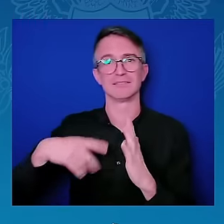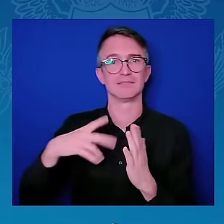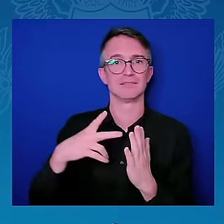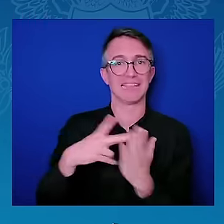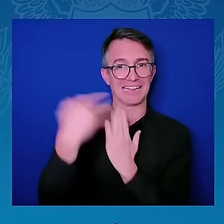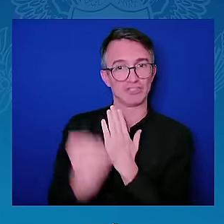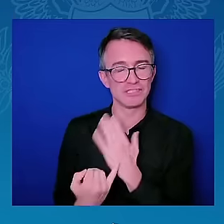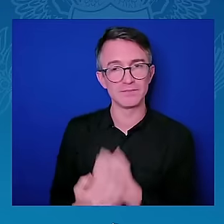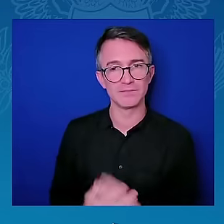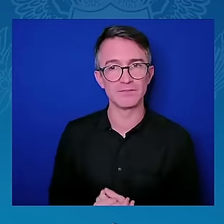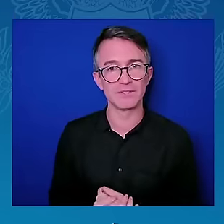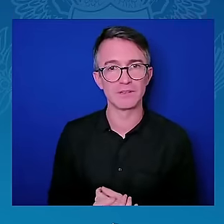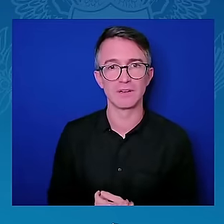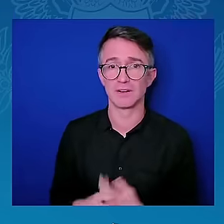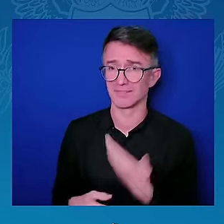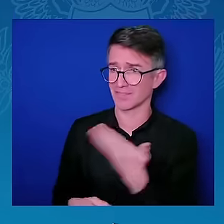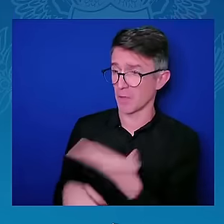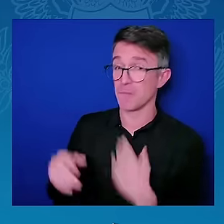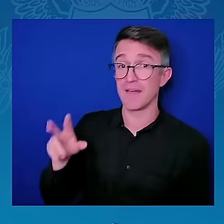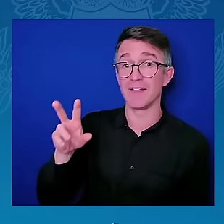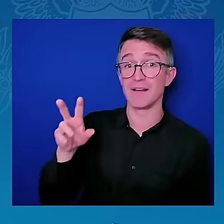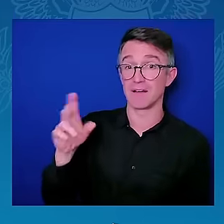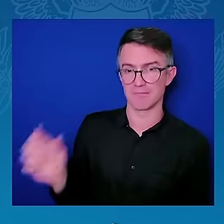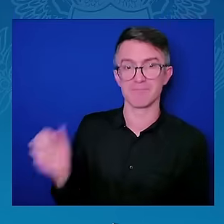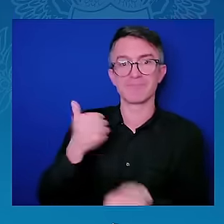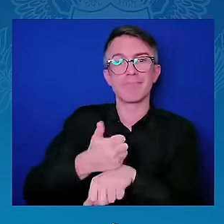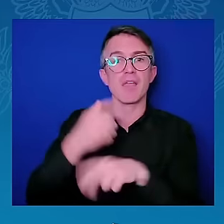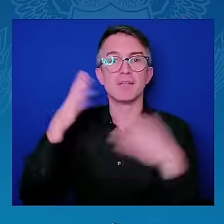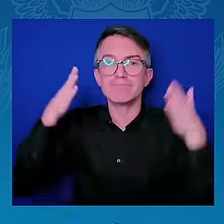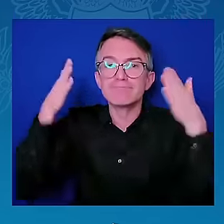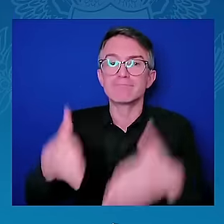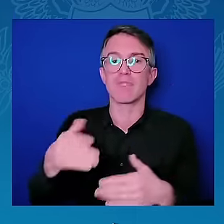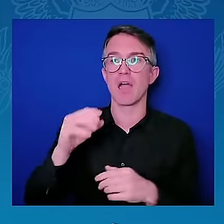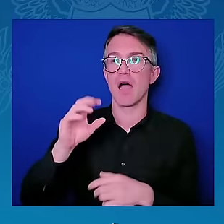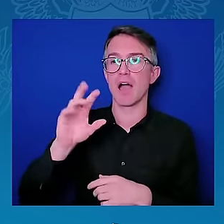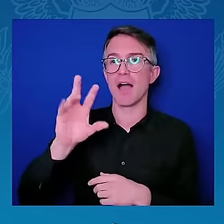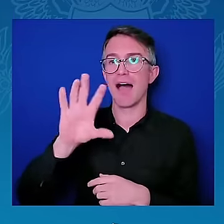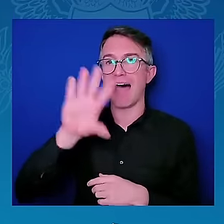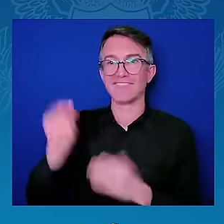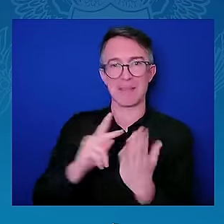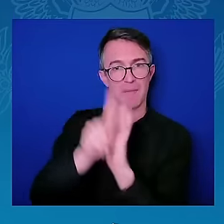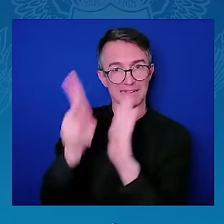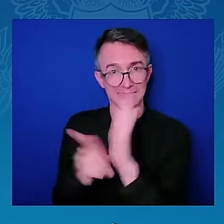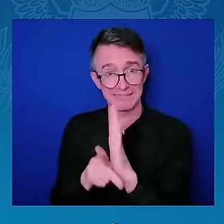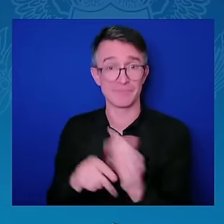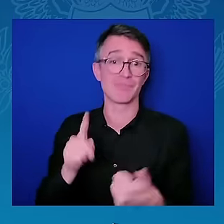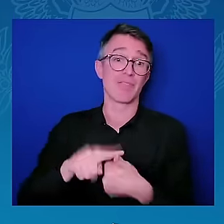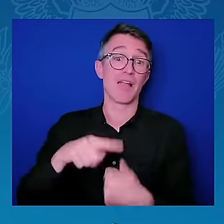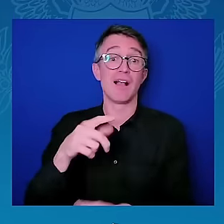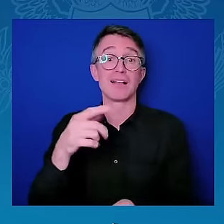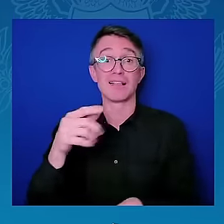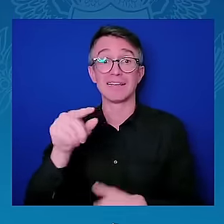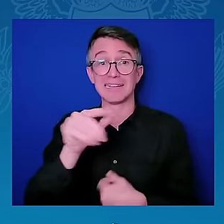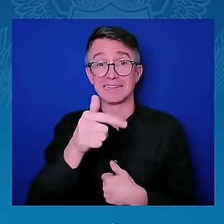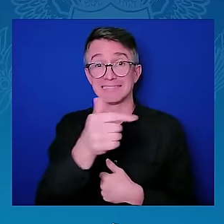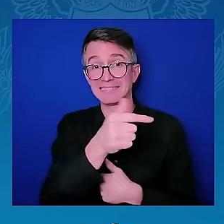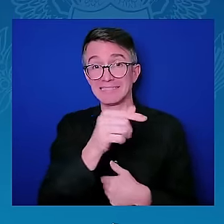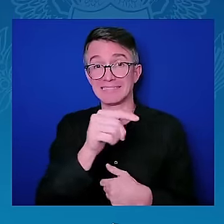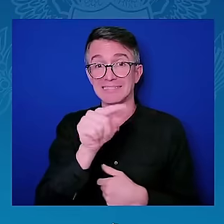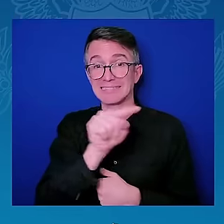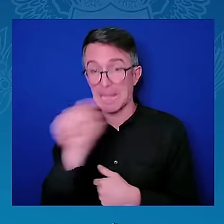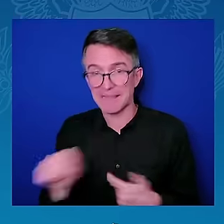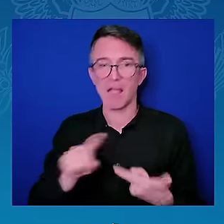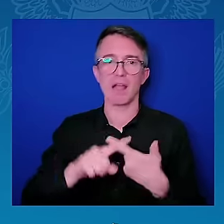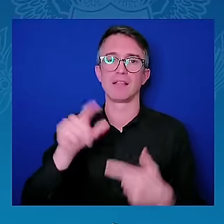Tanzania, and Zambia last year. We missed you in Kenya. I'll get there, I promise. I will get there. And you focus specifically